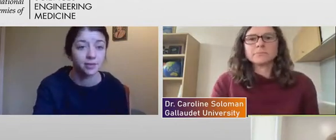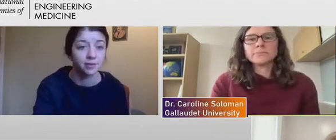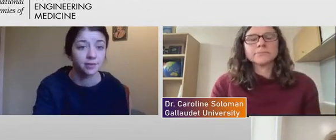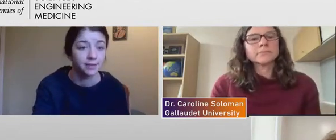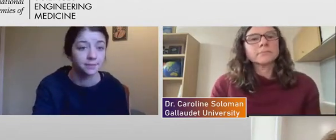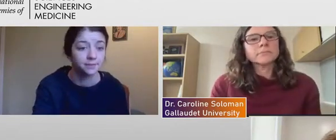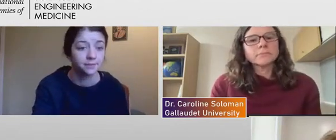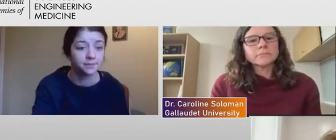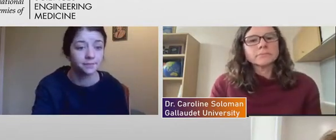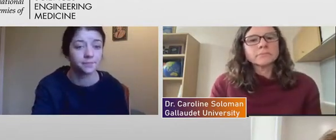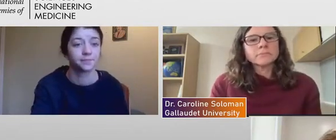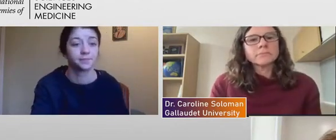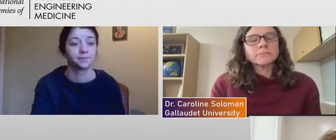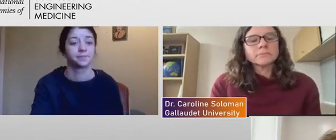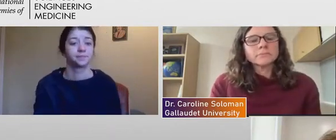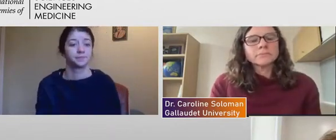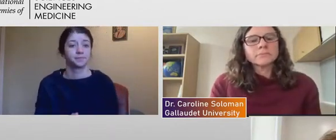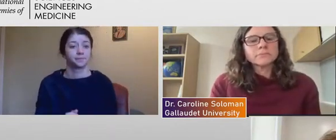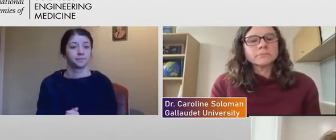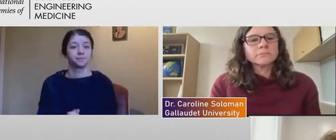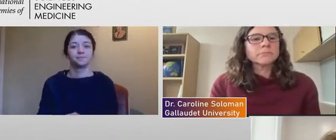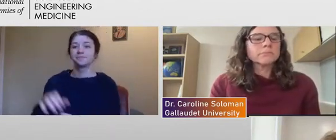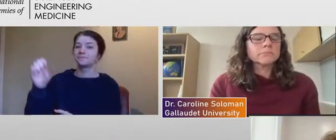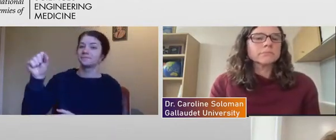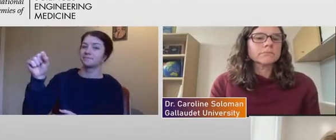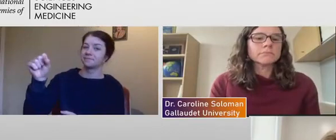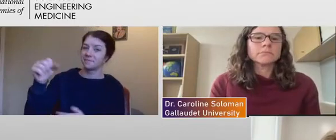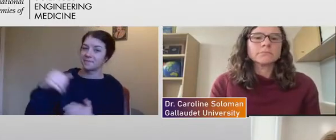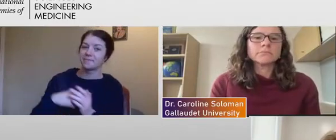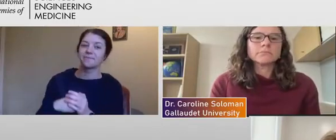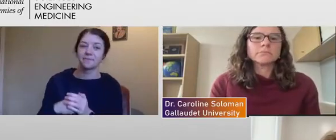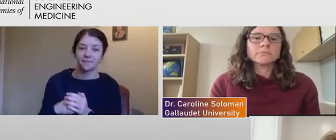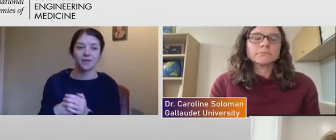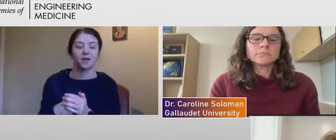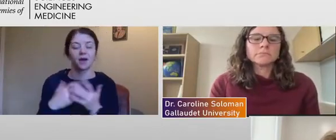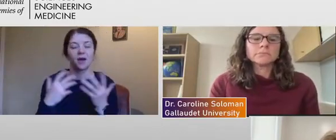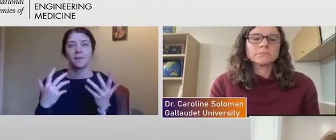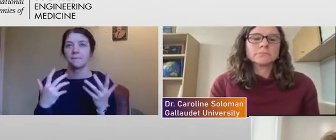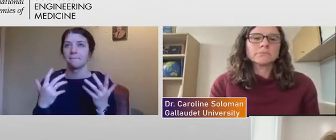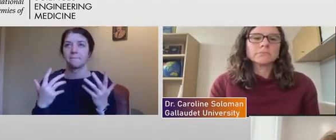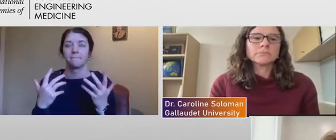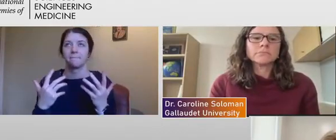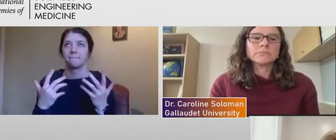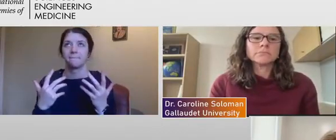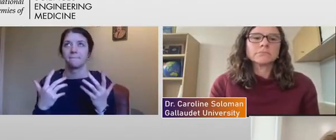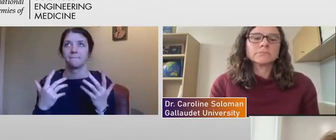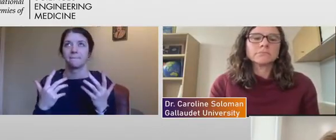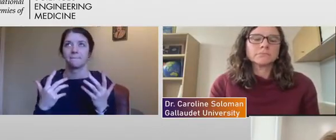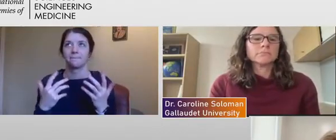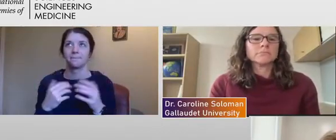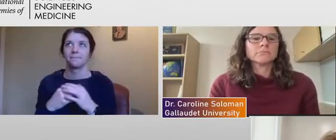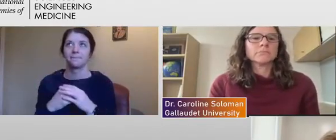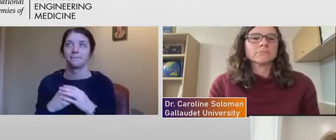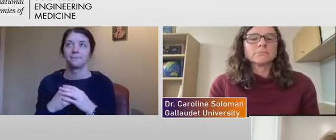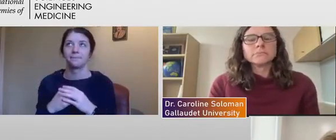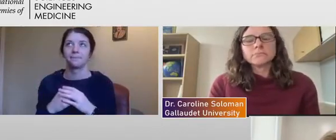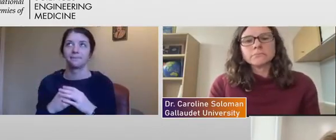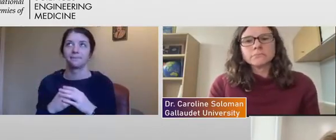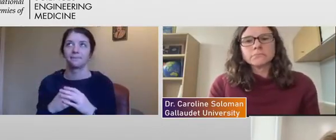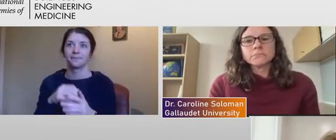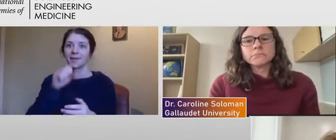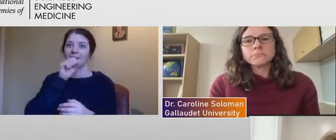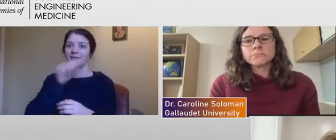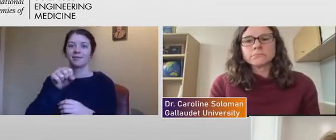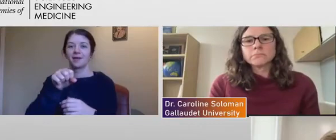Yeah. Teresa. Yeah. Um, I just love the, um, kind of, uh, richness